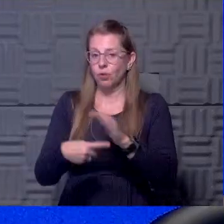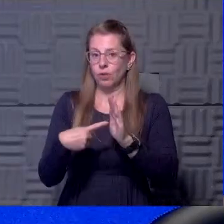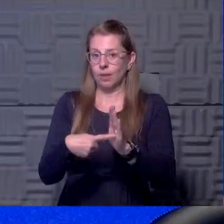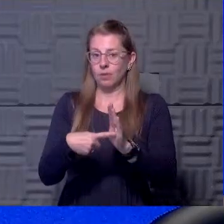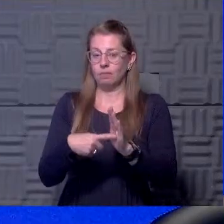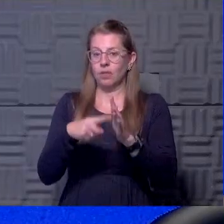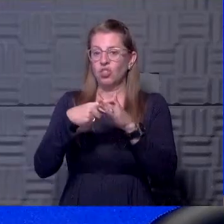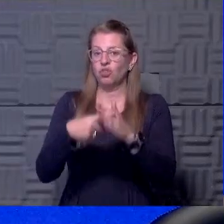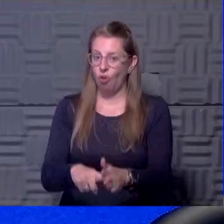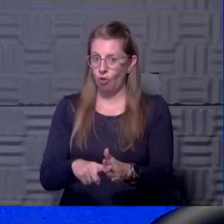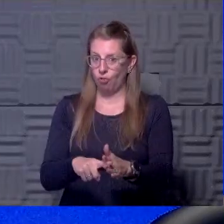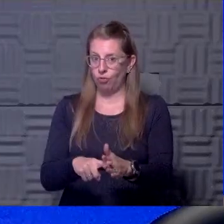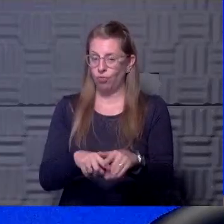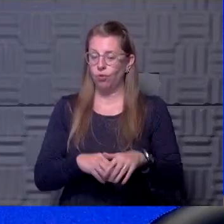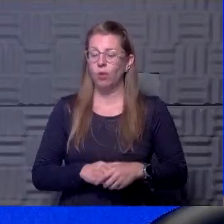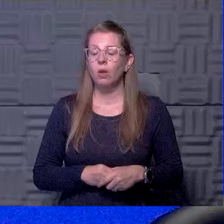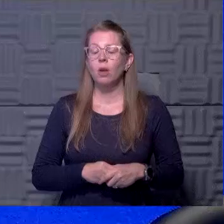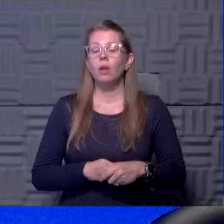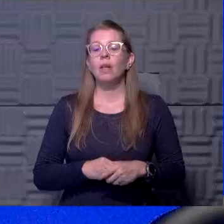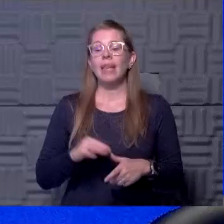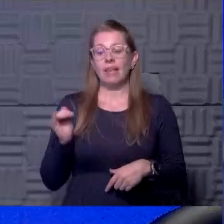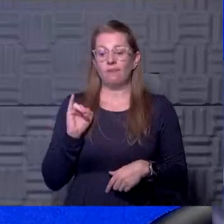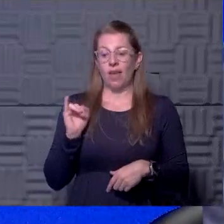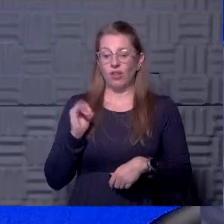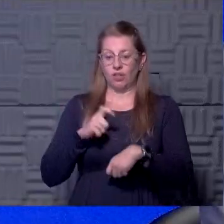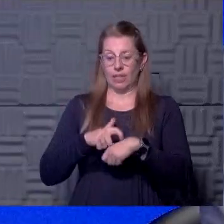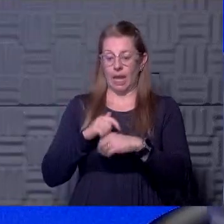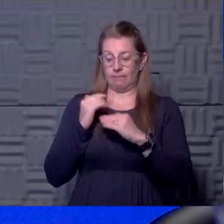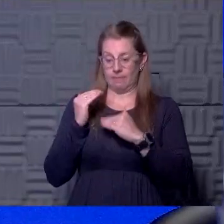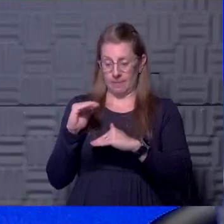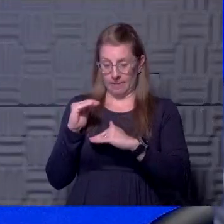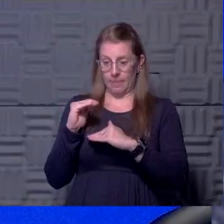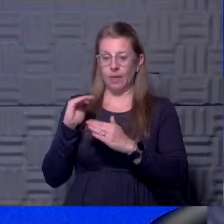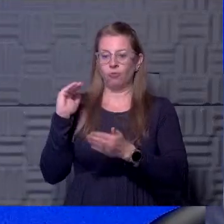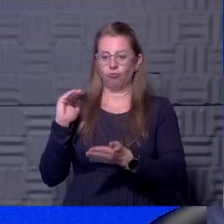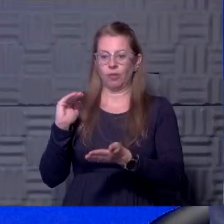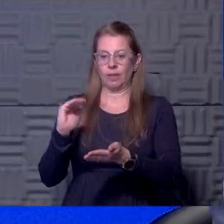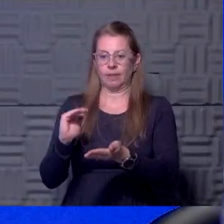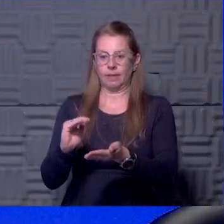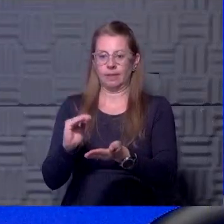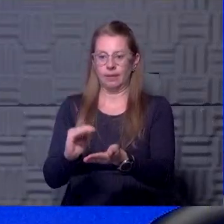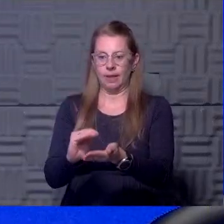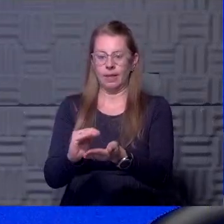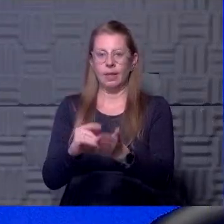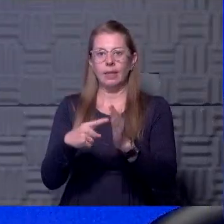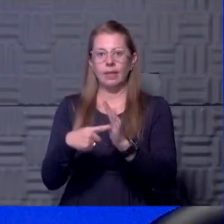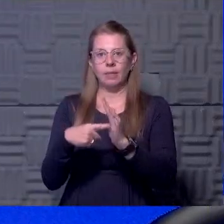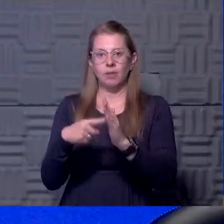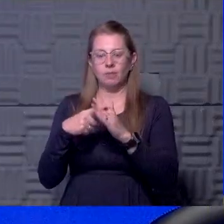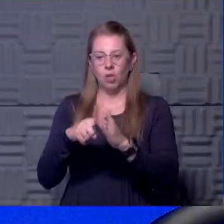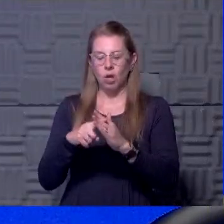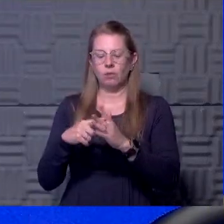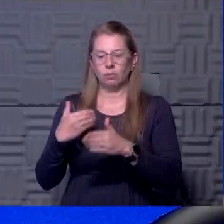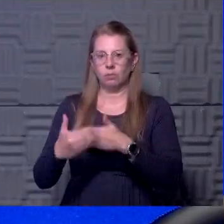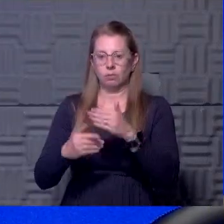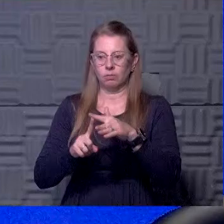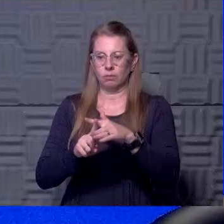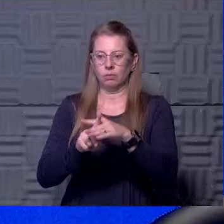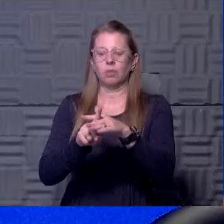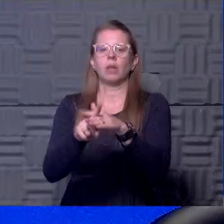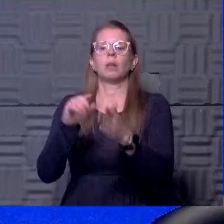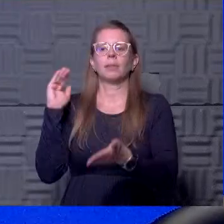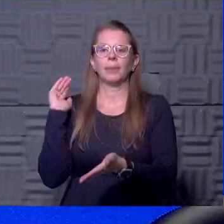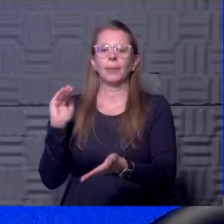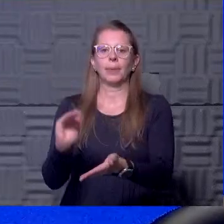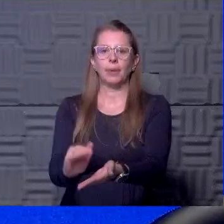start. Now that, um, infectious period does decrease as the start of symptoms decreases, but we have also seen that people,